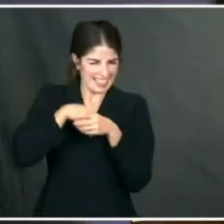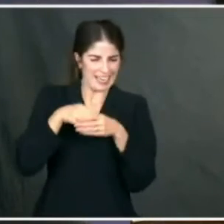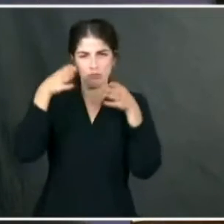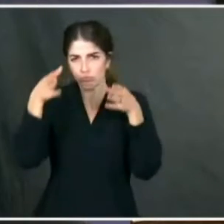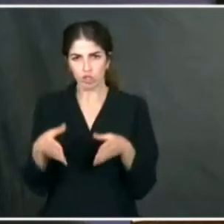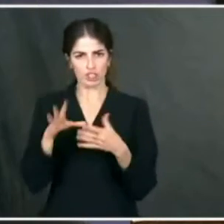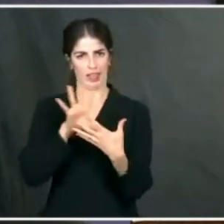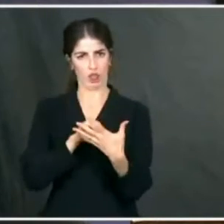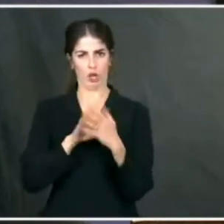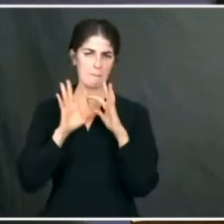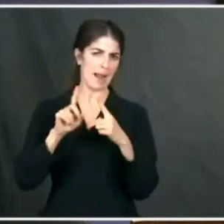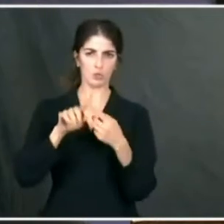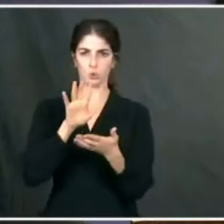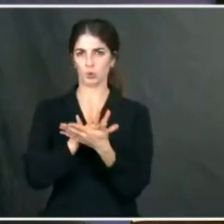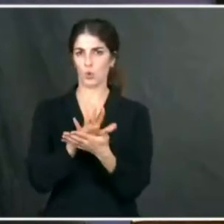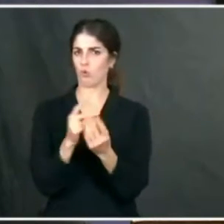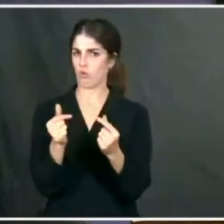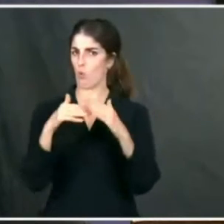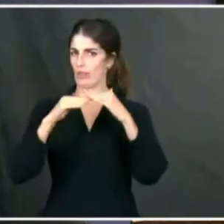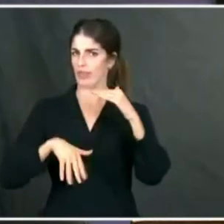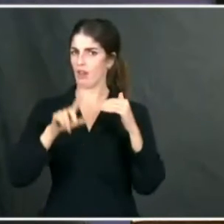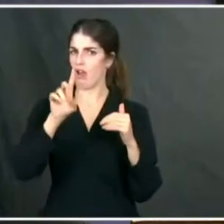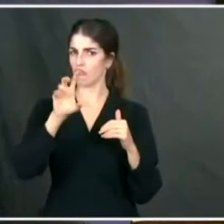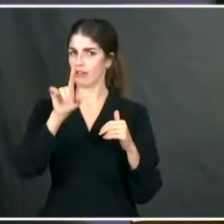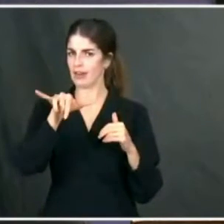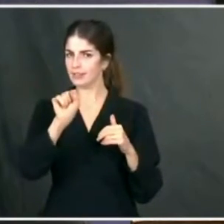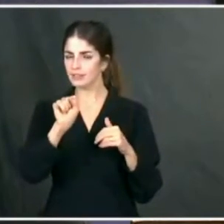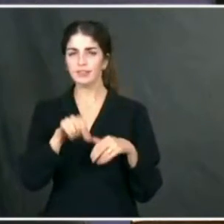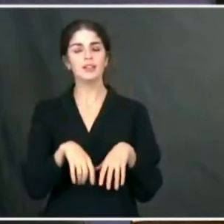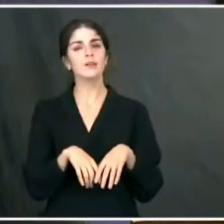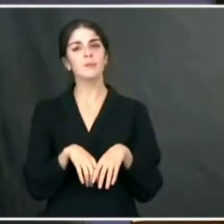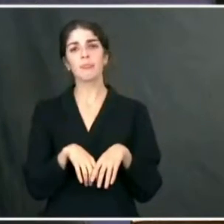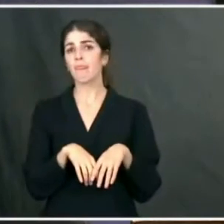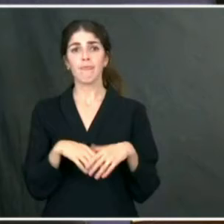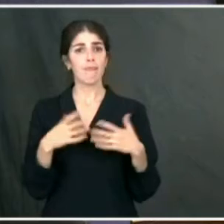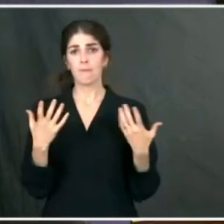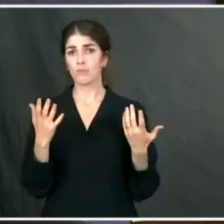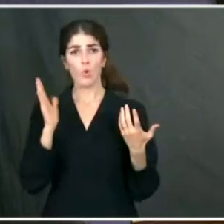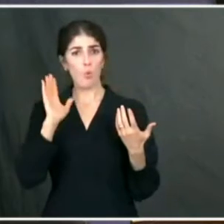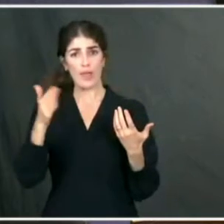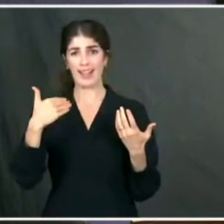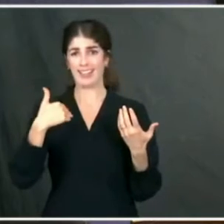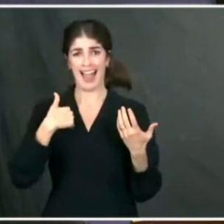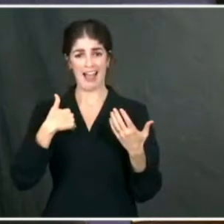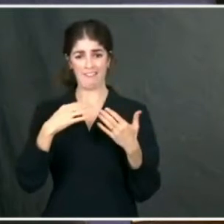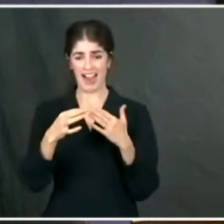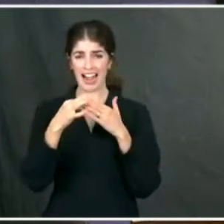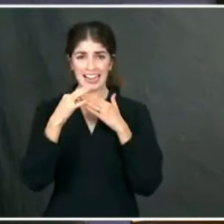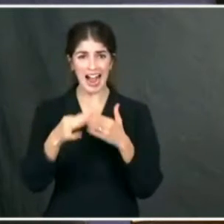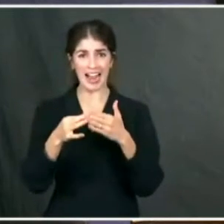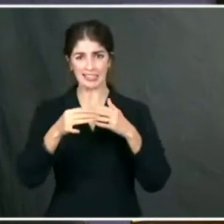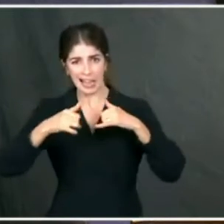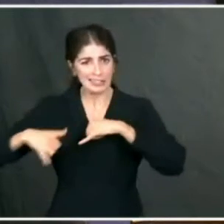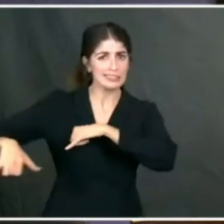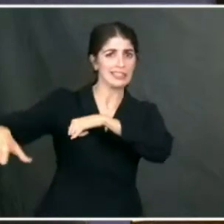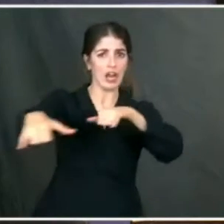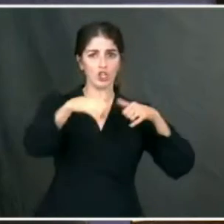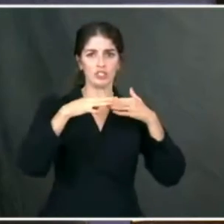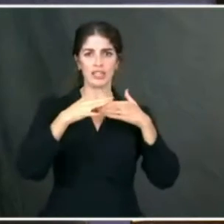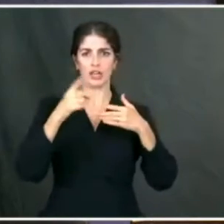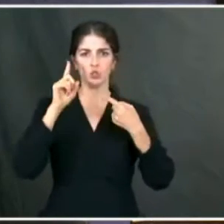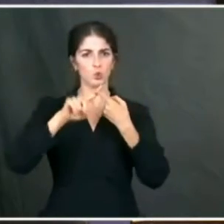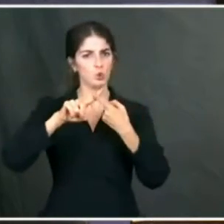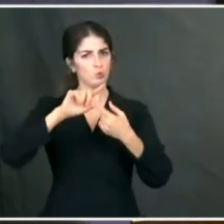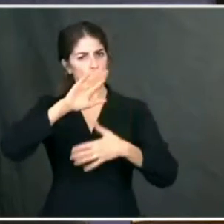days. I wondered, is the administration planning to issue any kind of uniform guidance to states on, you know, whether it's reopening